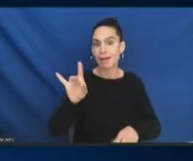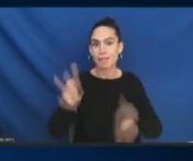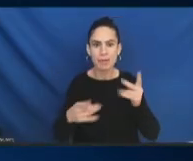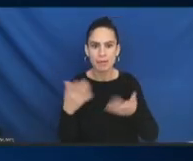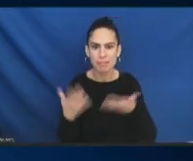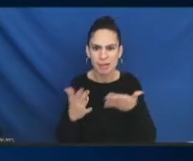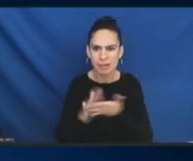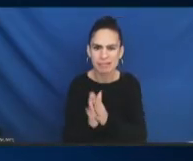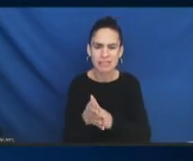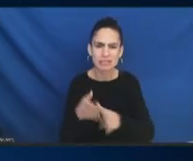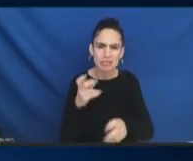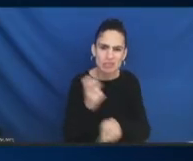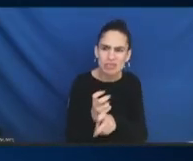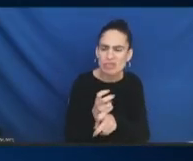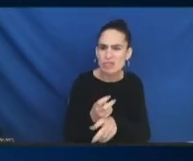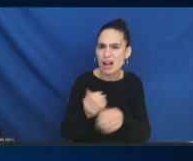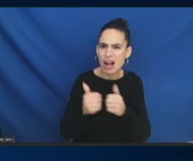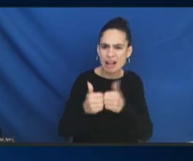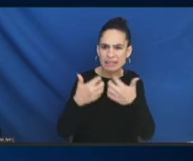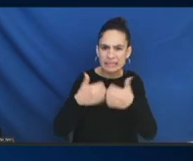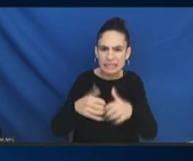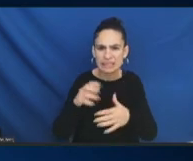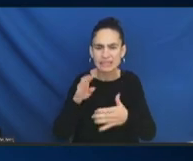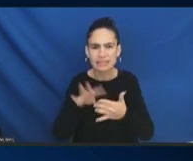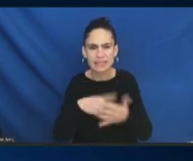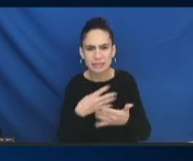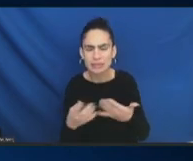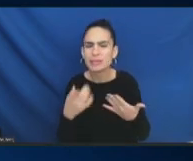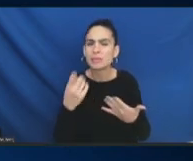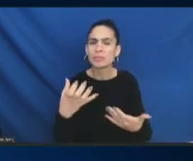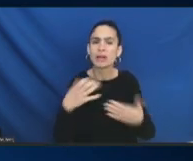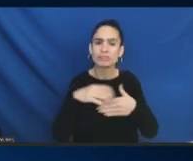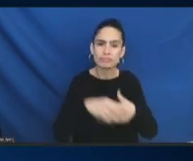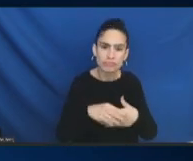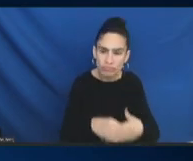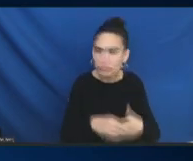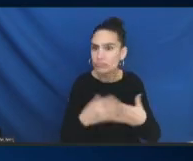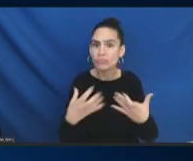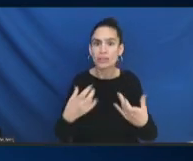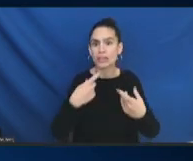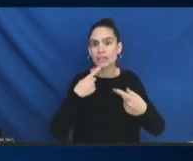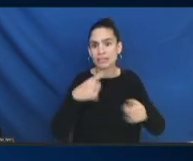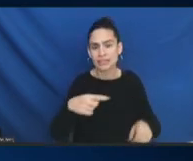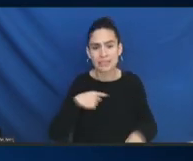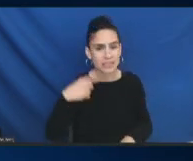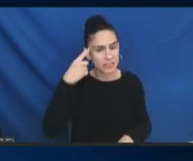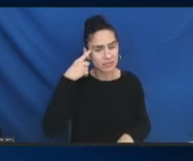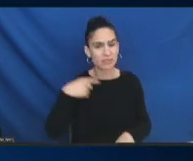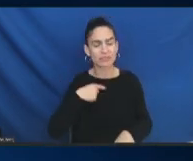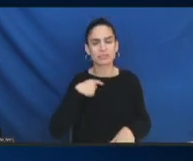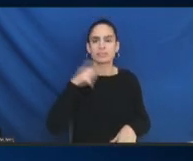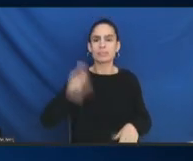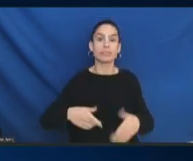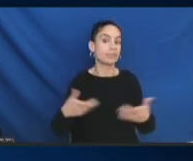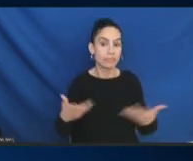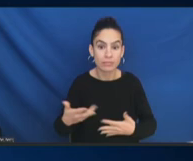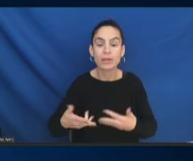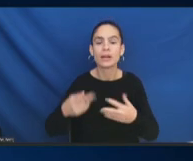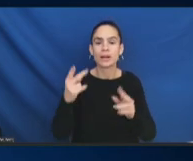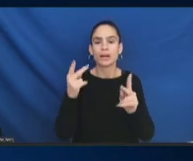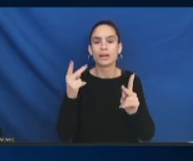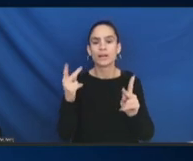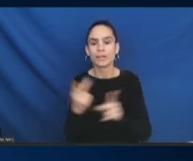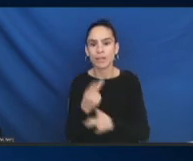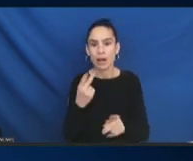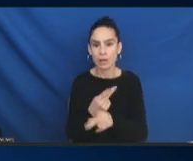I think if we want to be really nimble and effective, I think what we should do is figure out, are we going to have just five with at least